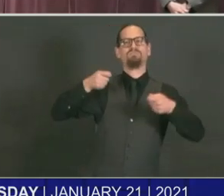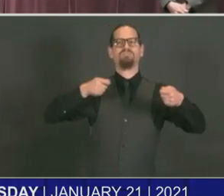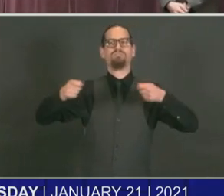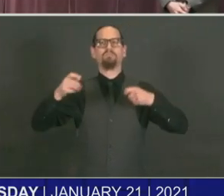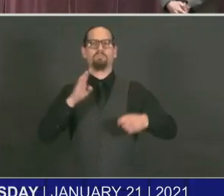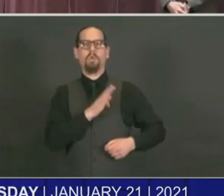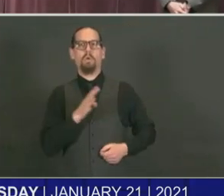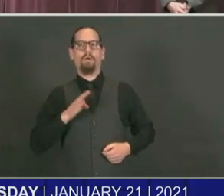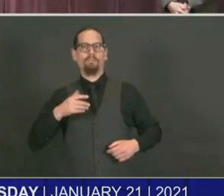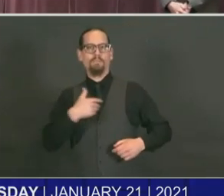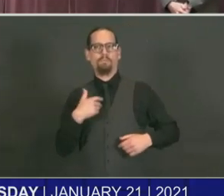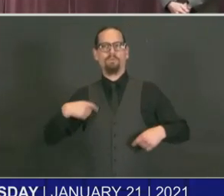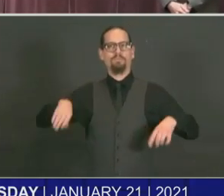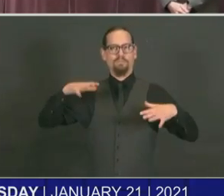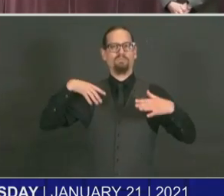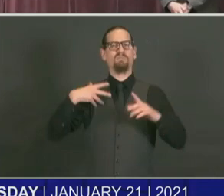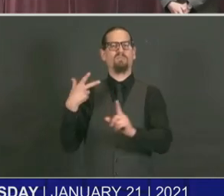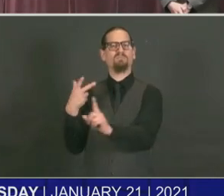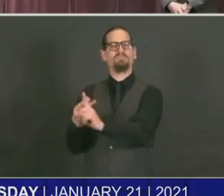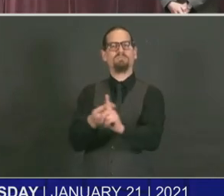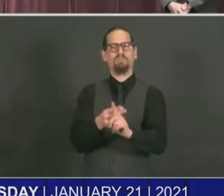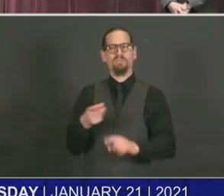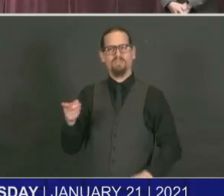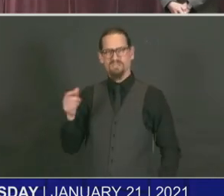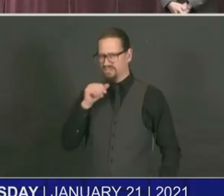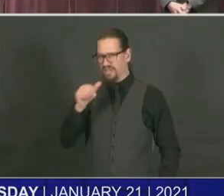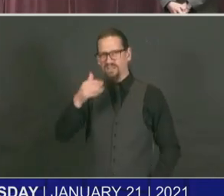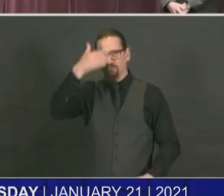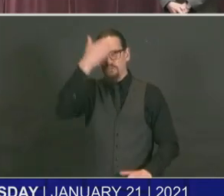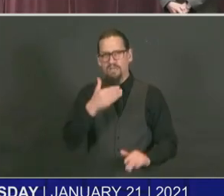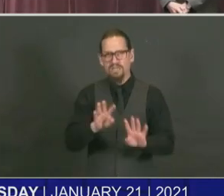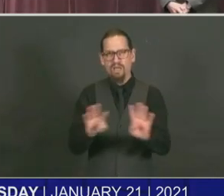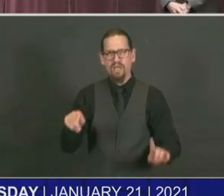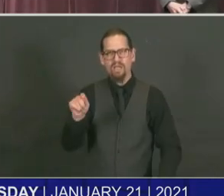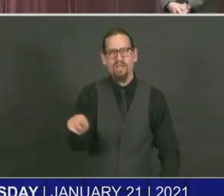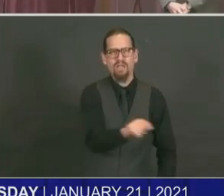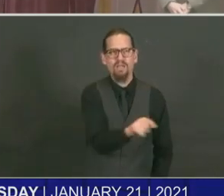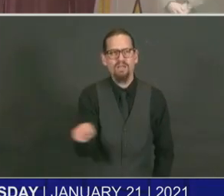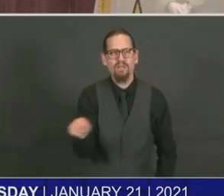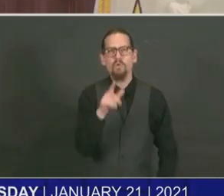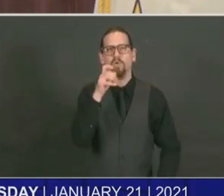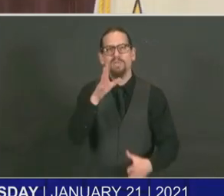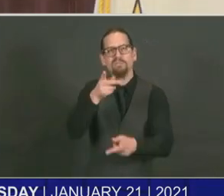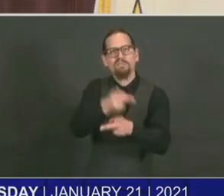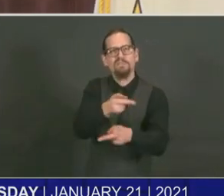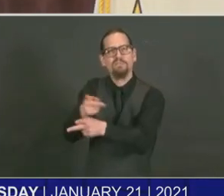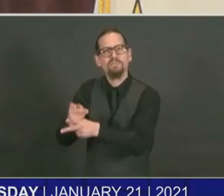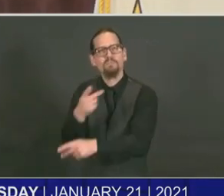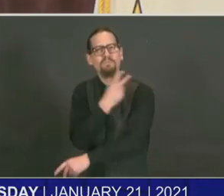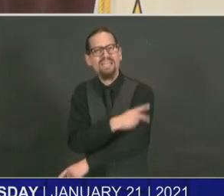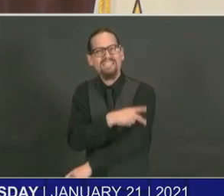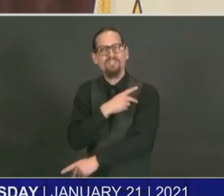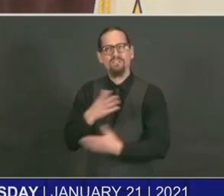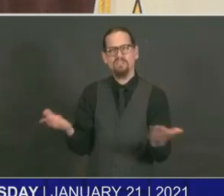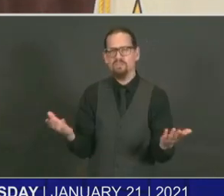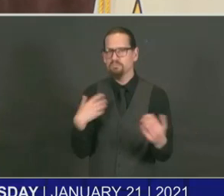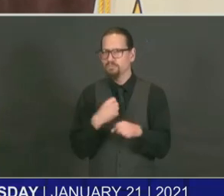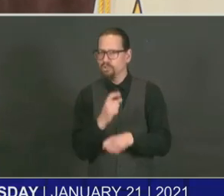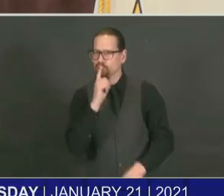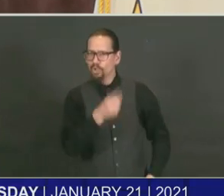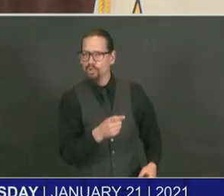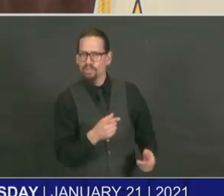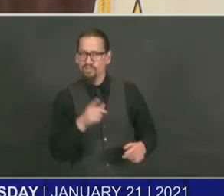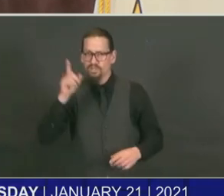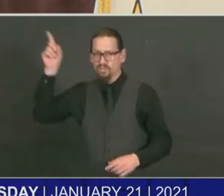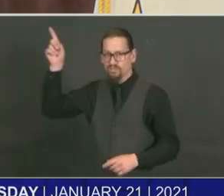assure people that the right people are getting the vaccine and some maybe there aren't questionable steps being skipped and people are